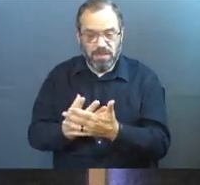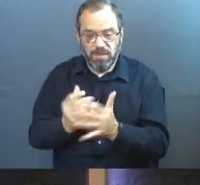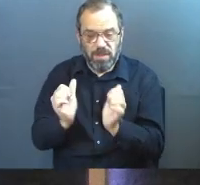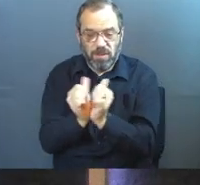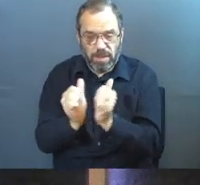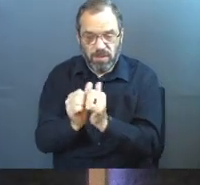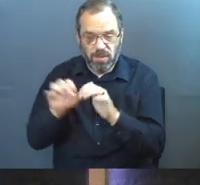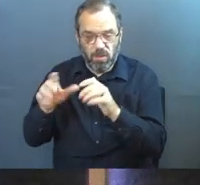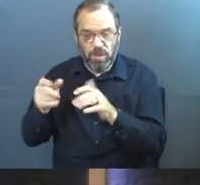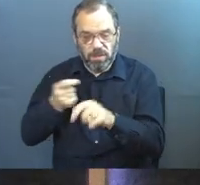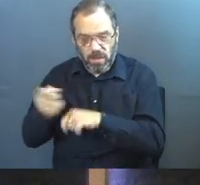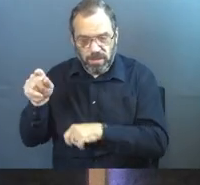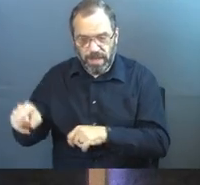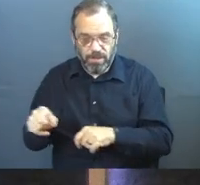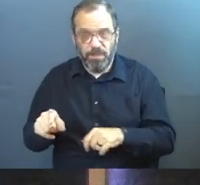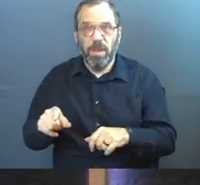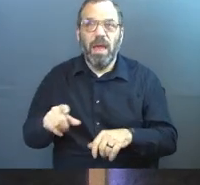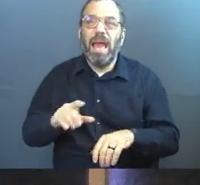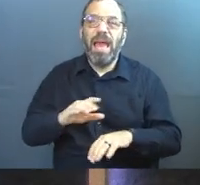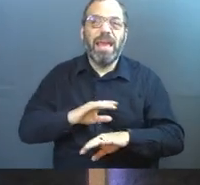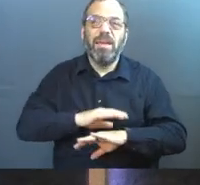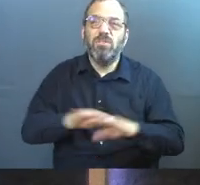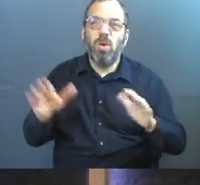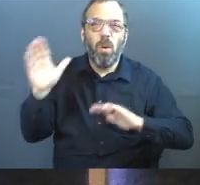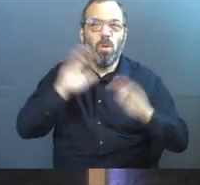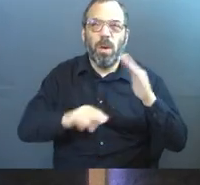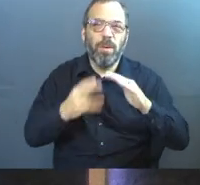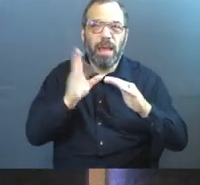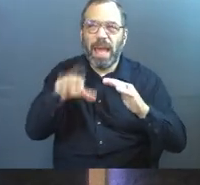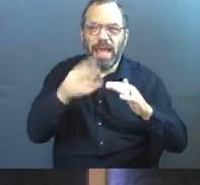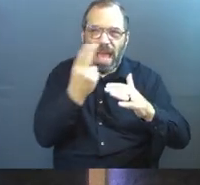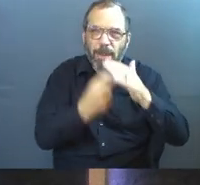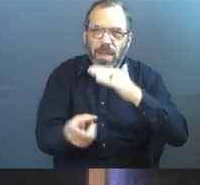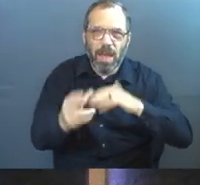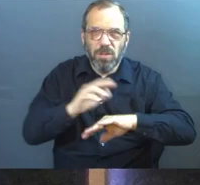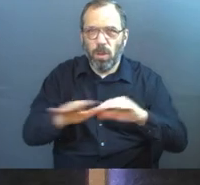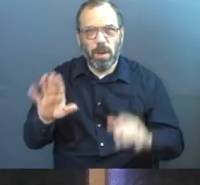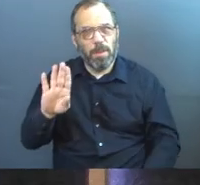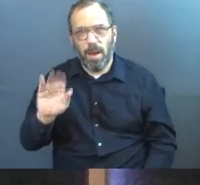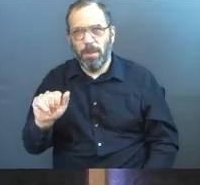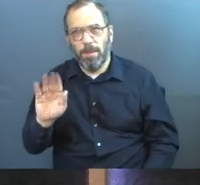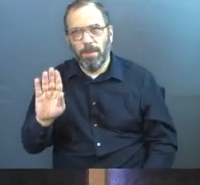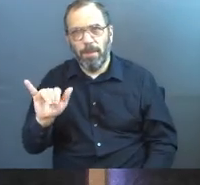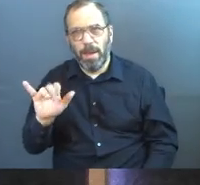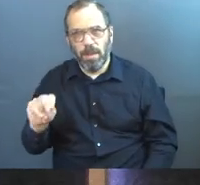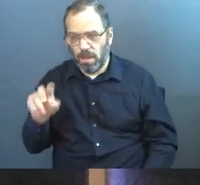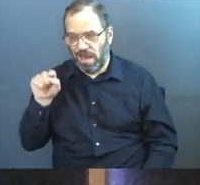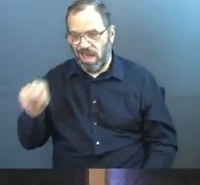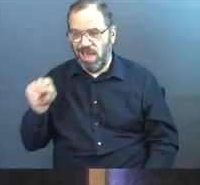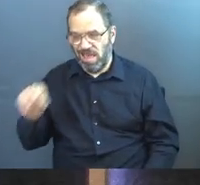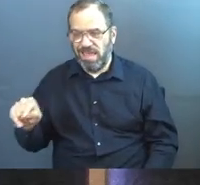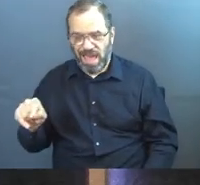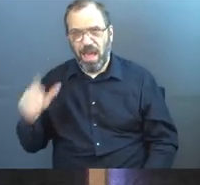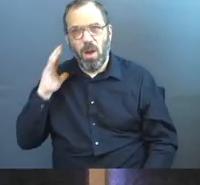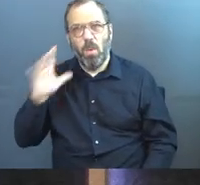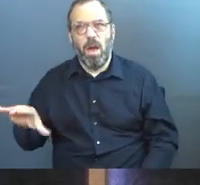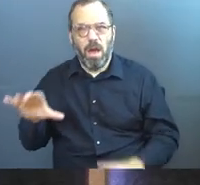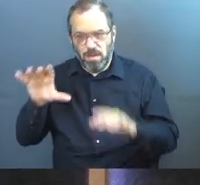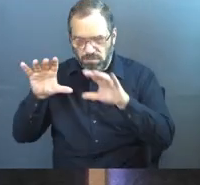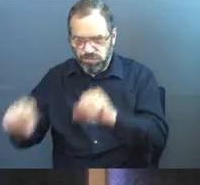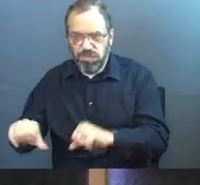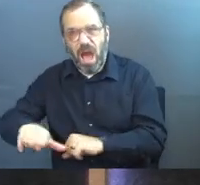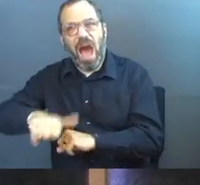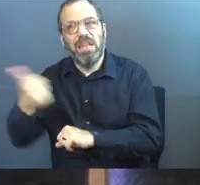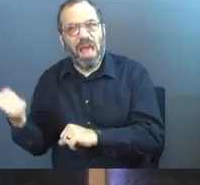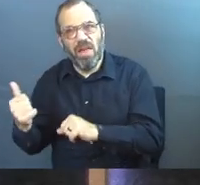answer. He said, don't get so worried, Habakkuk, about Babylon. Babylon is going to be taken over